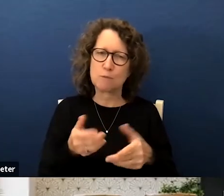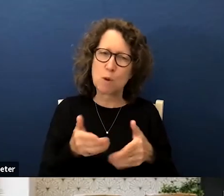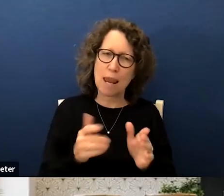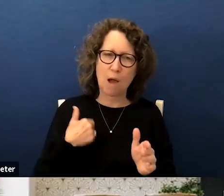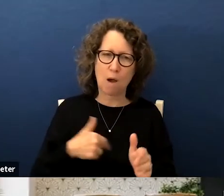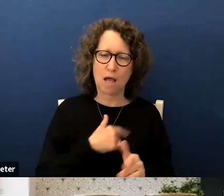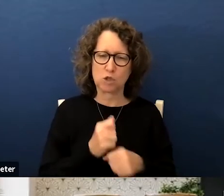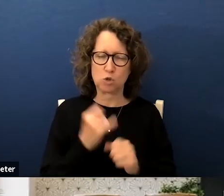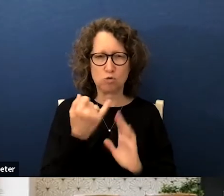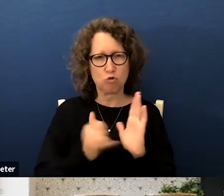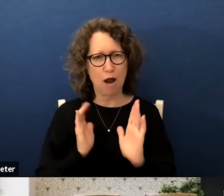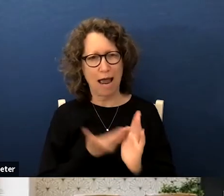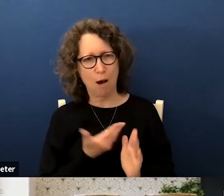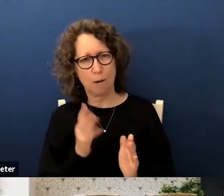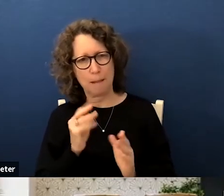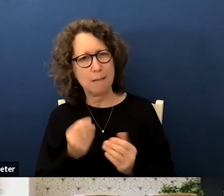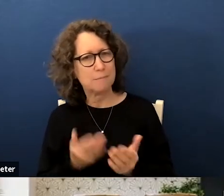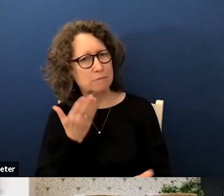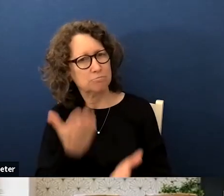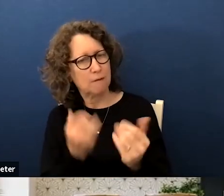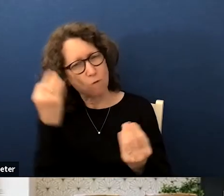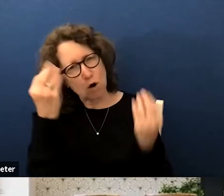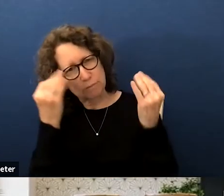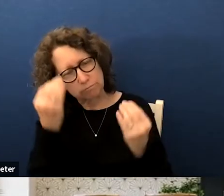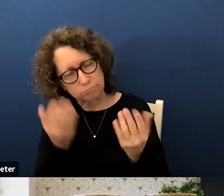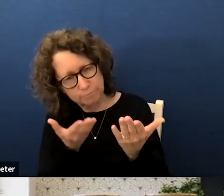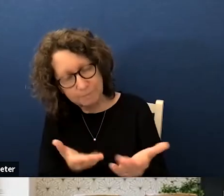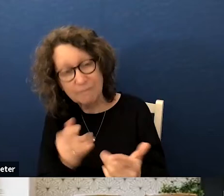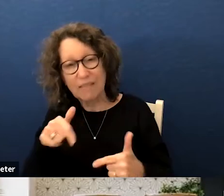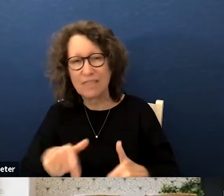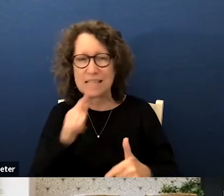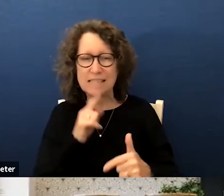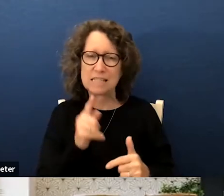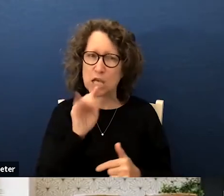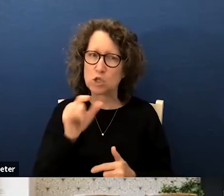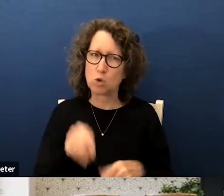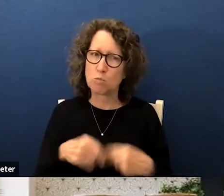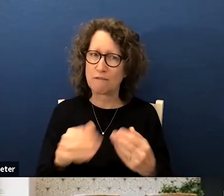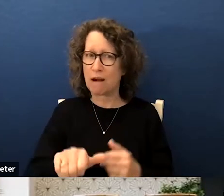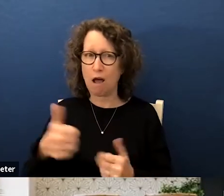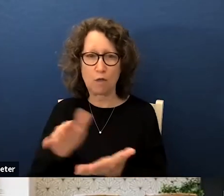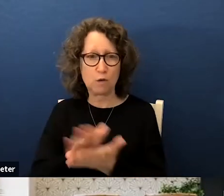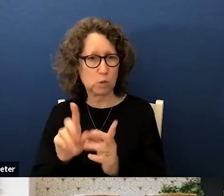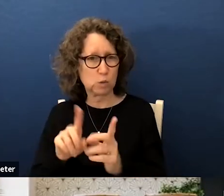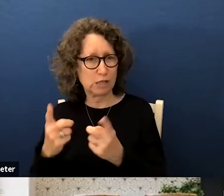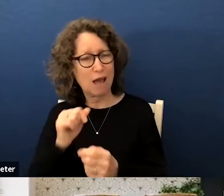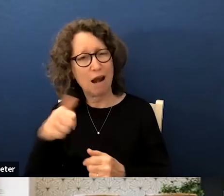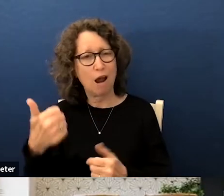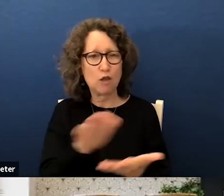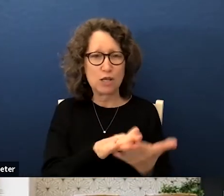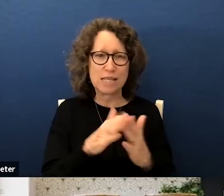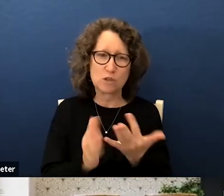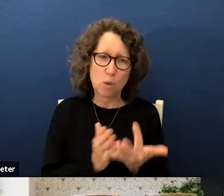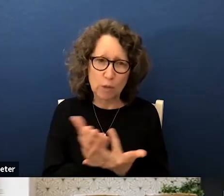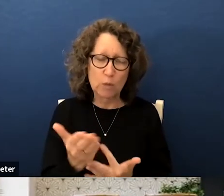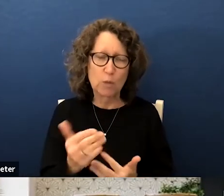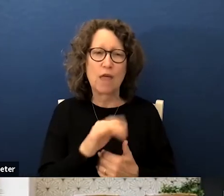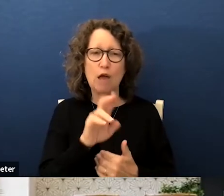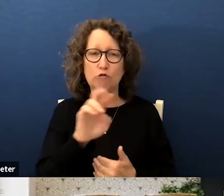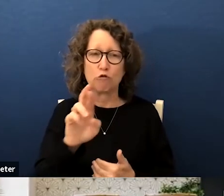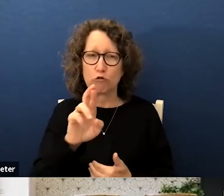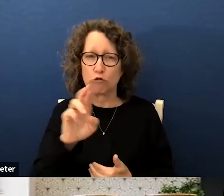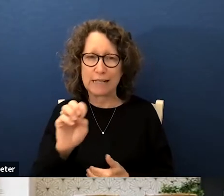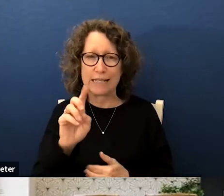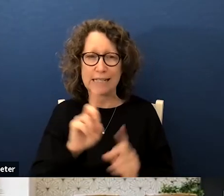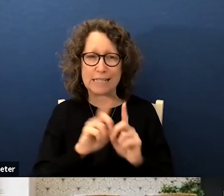us to draw our own maps and submit them for consideration this is a tool provided by many other districts and cities going through the redistricting